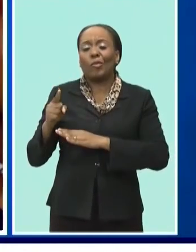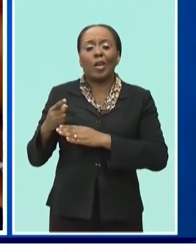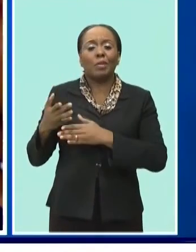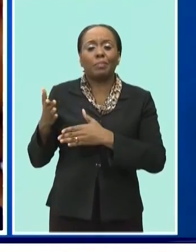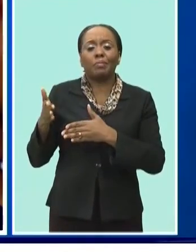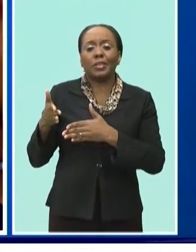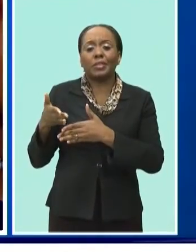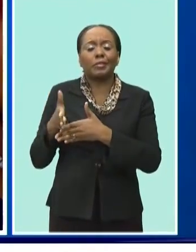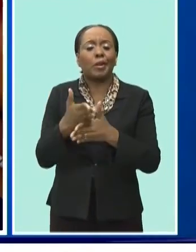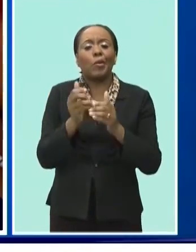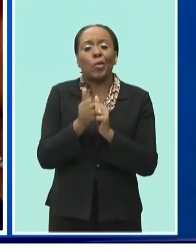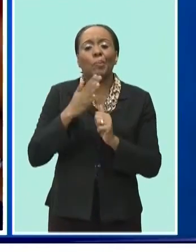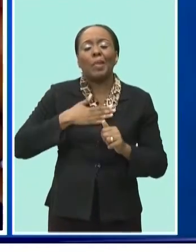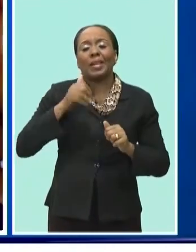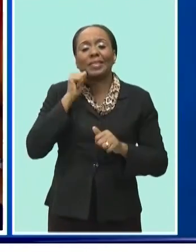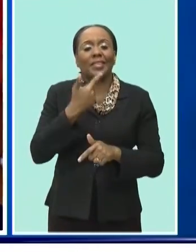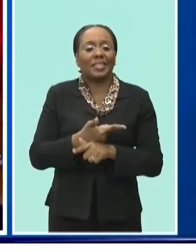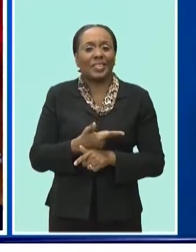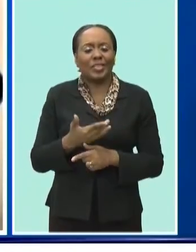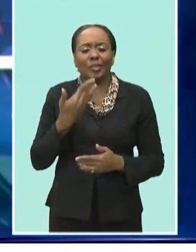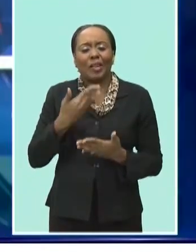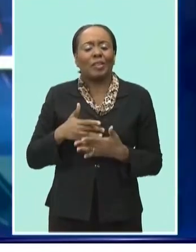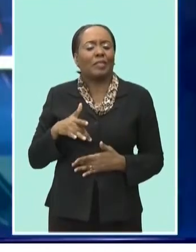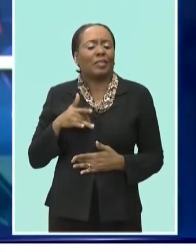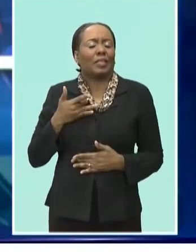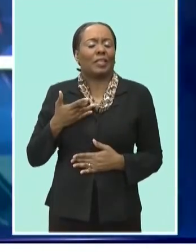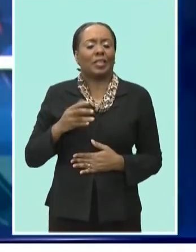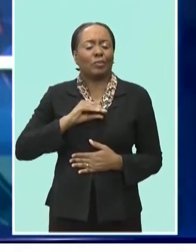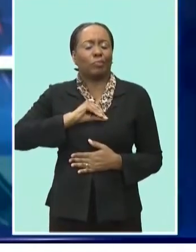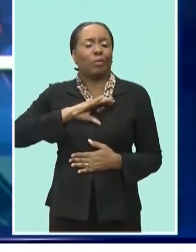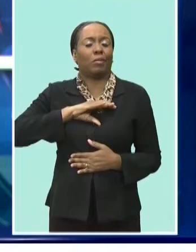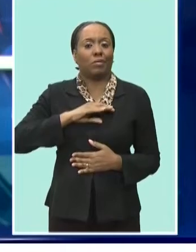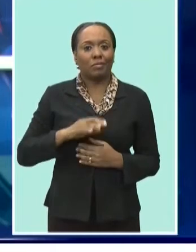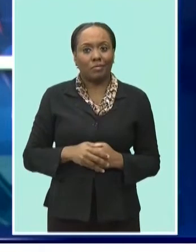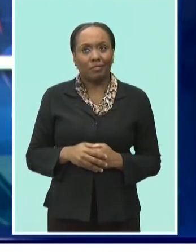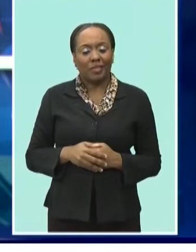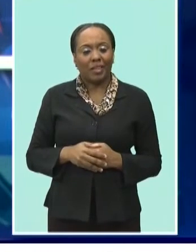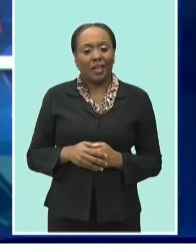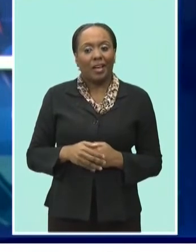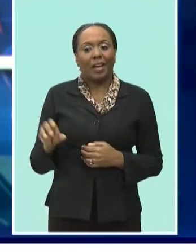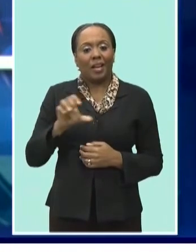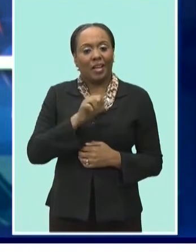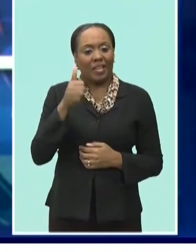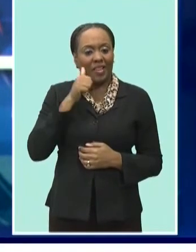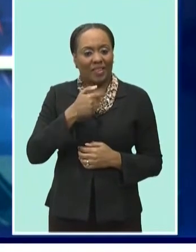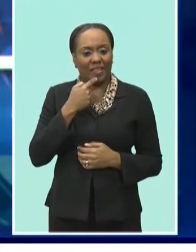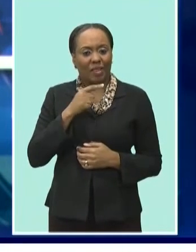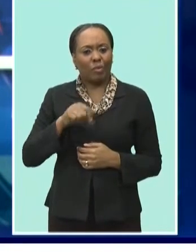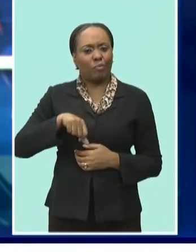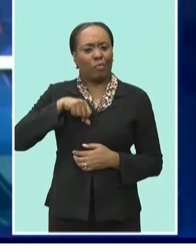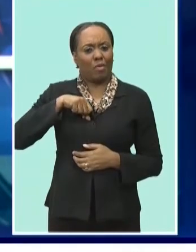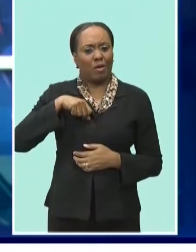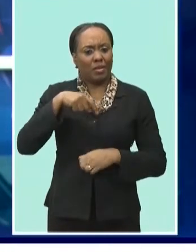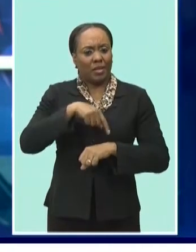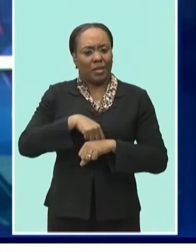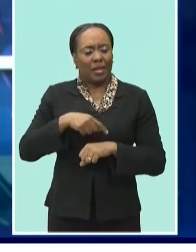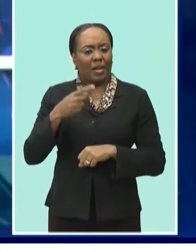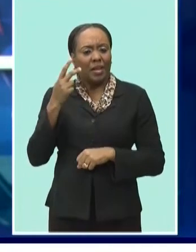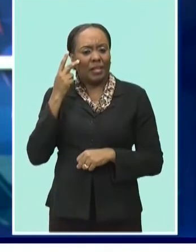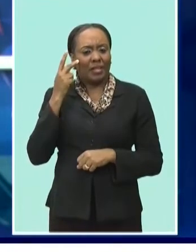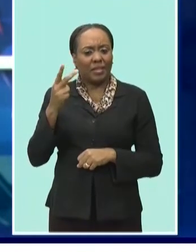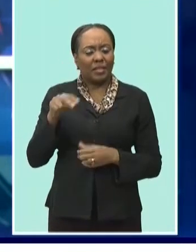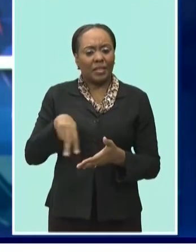here. It was a really good feeling. And Aisha Comichon says it was a proud moment for her as well and she sees the Bajan